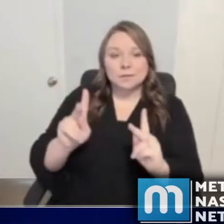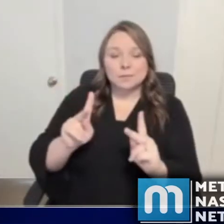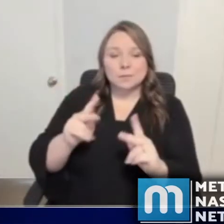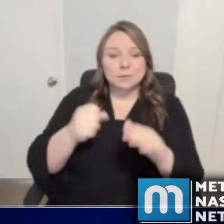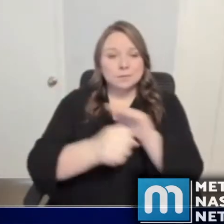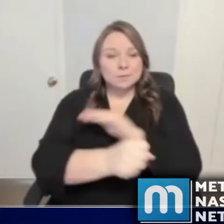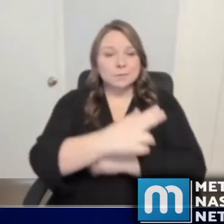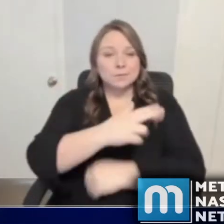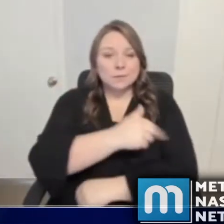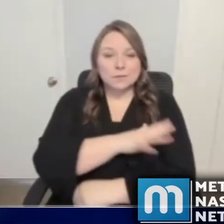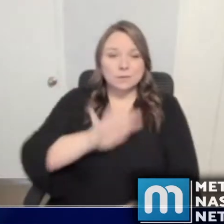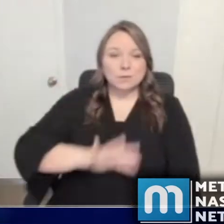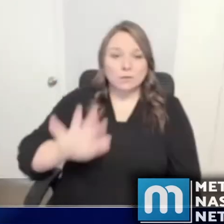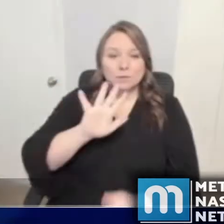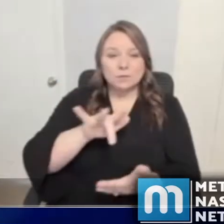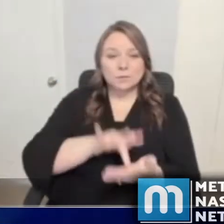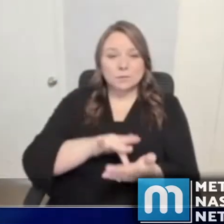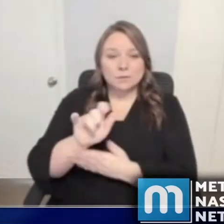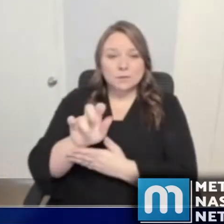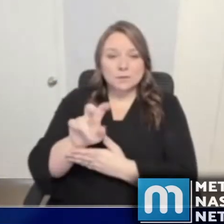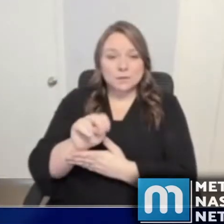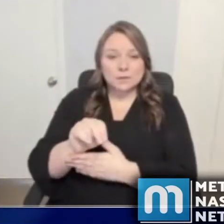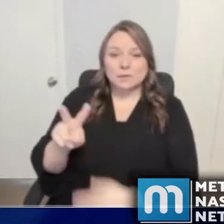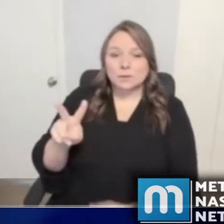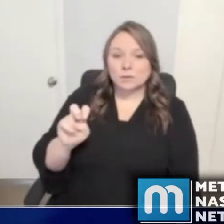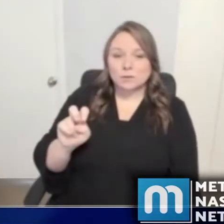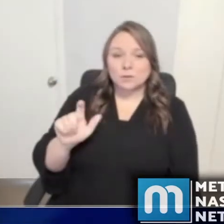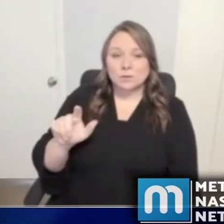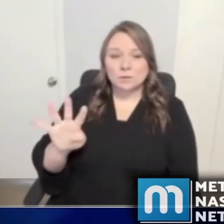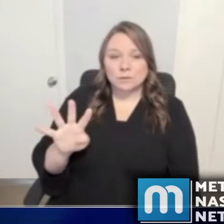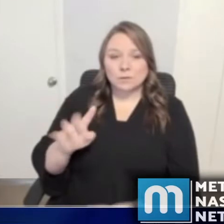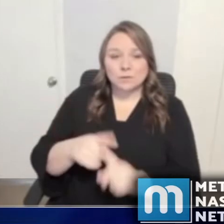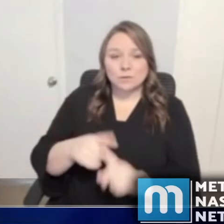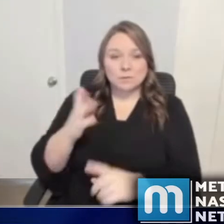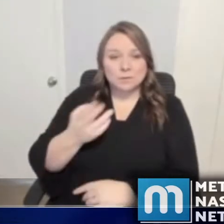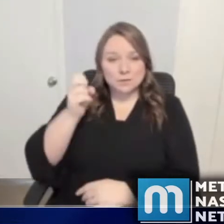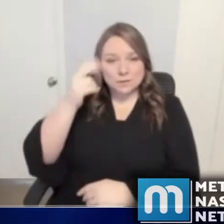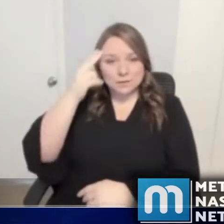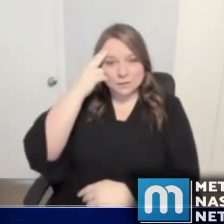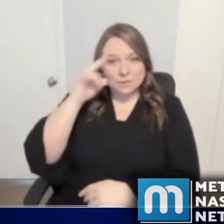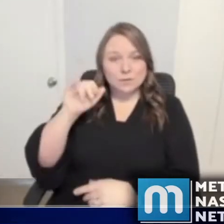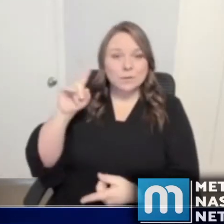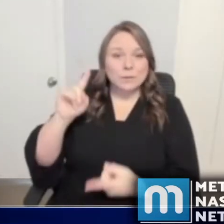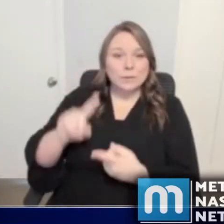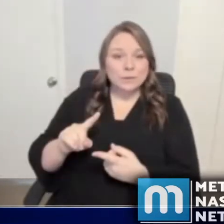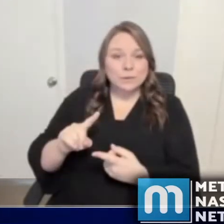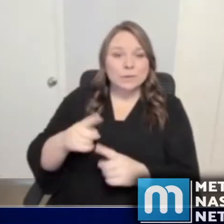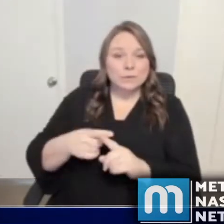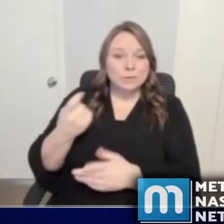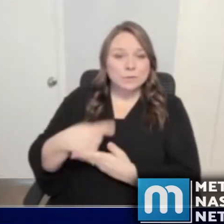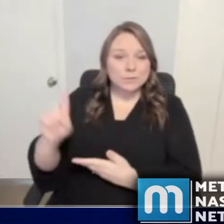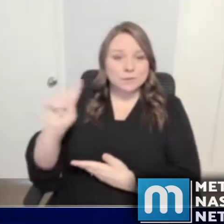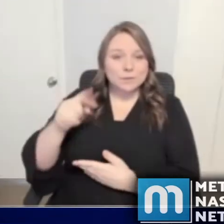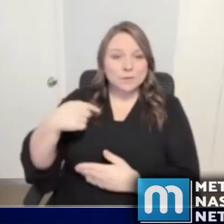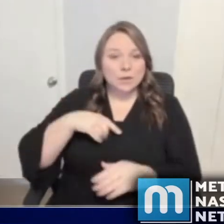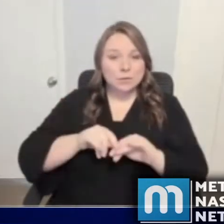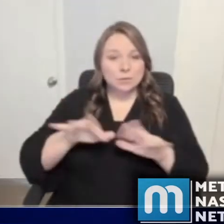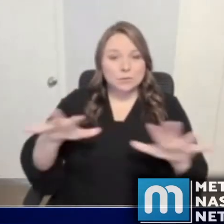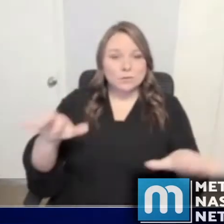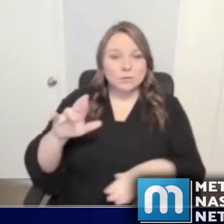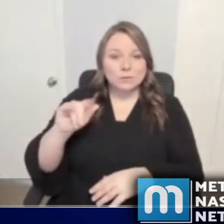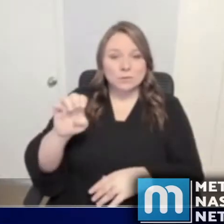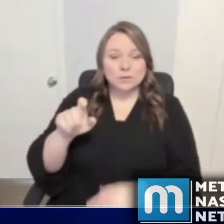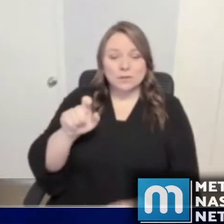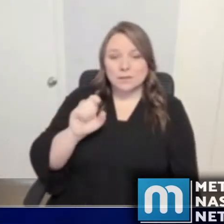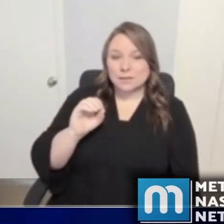and 224 in Nashville. And that's down from 242 just last week. And our transmission rate has been stable at 0